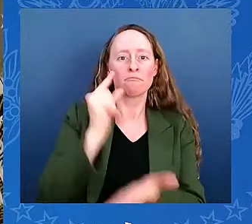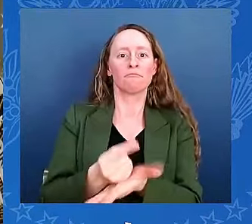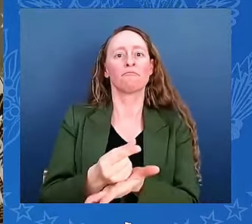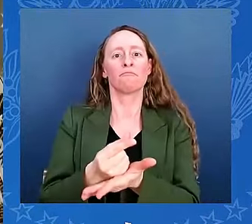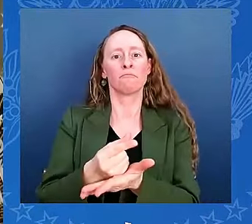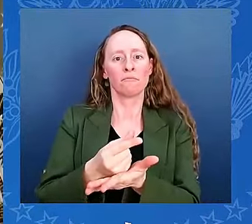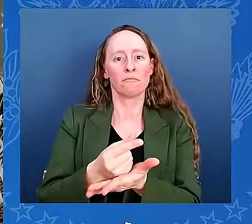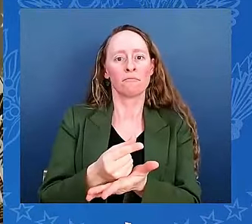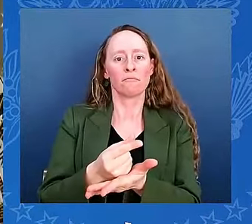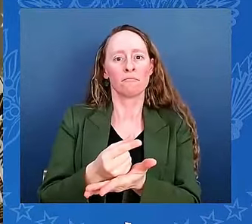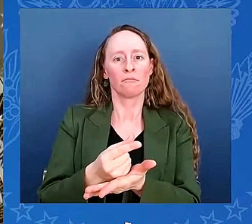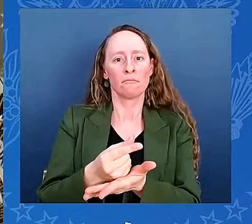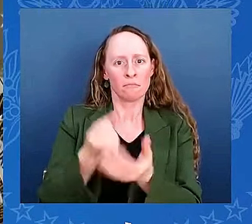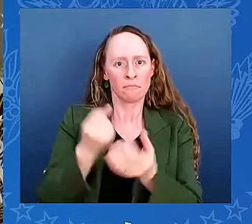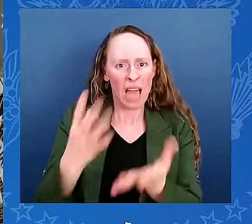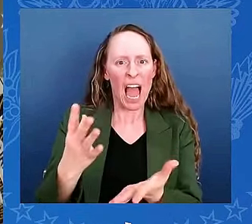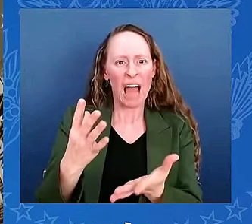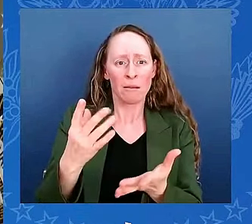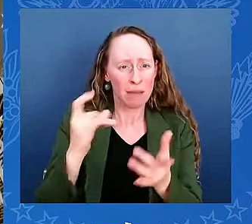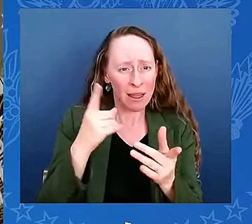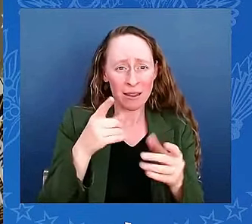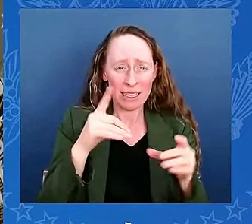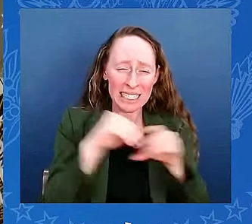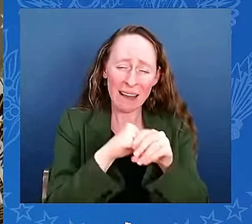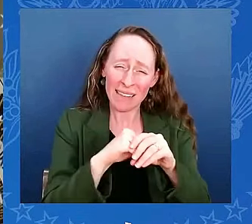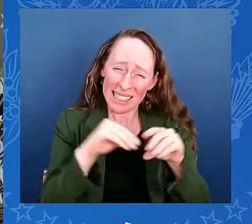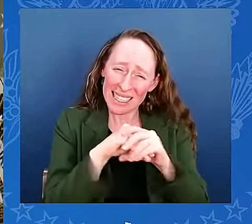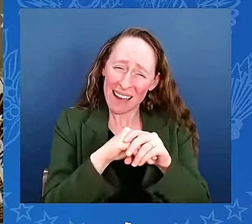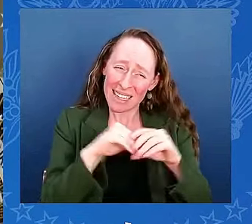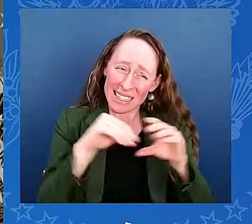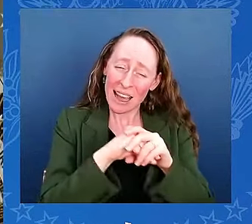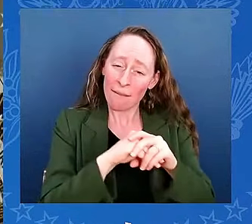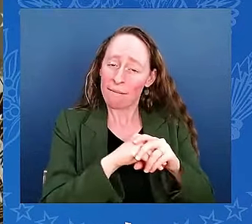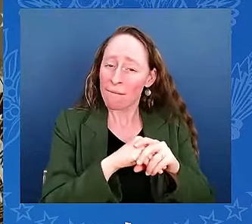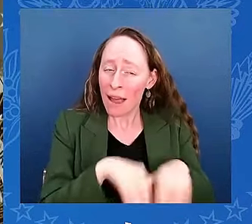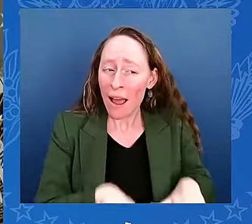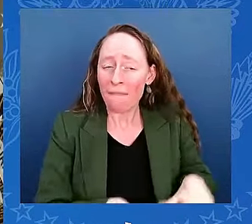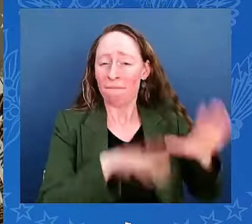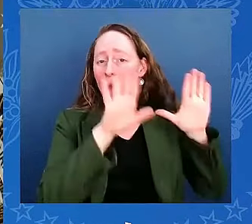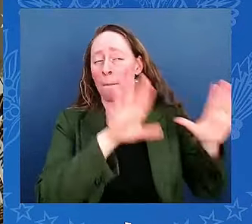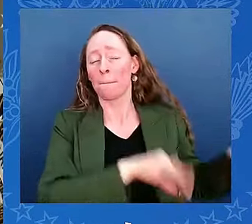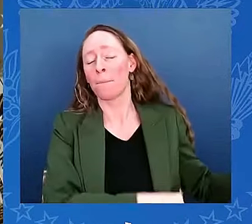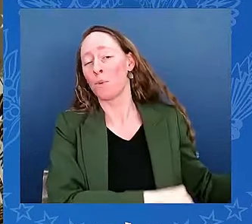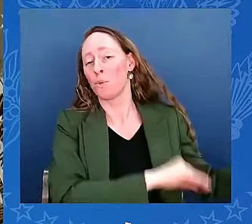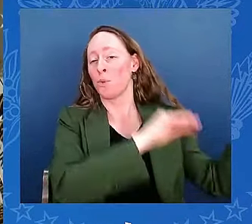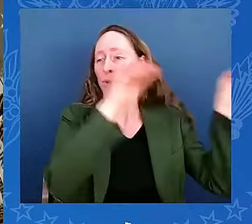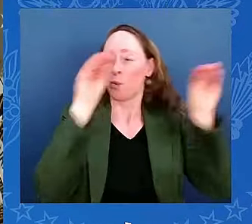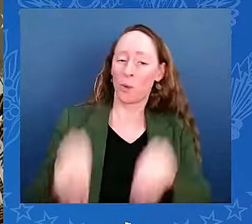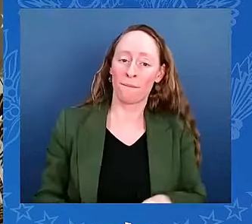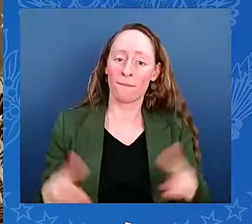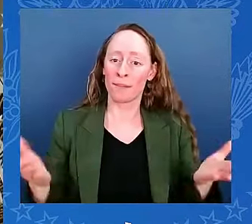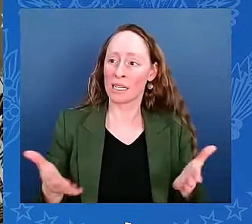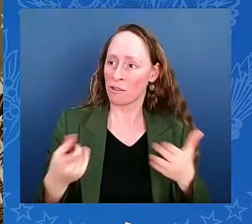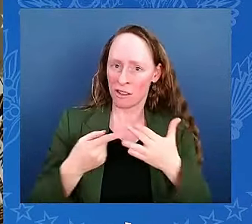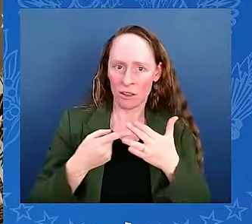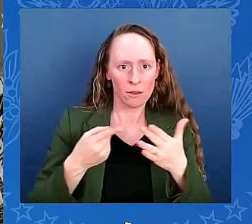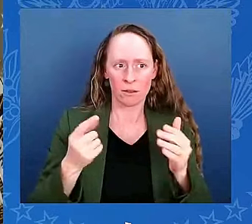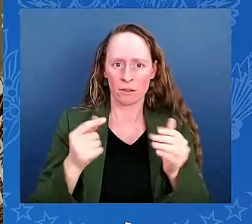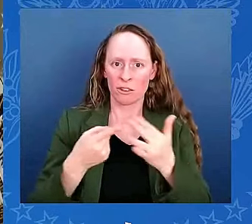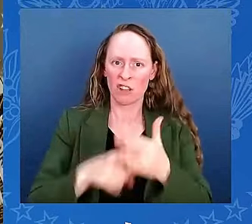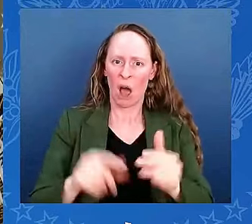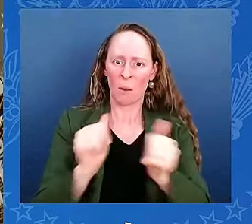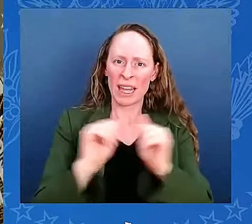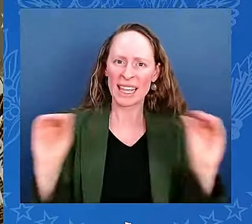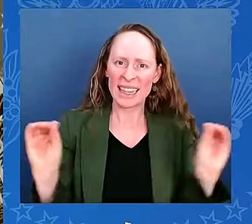across the world to America. Far from family, far from home, with just a single suitcase and a few dollars in their pockets,